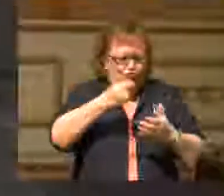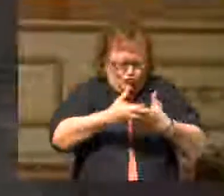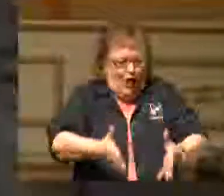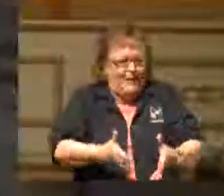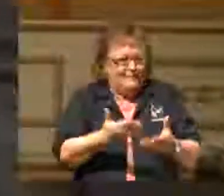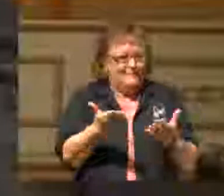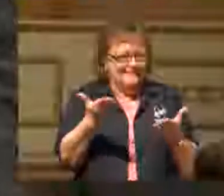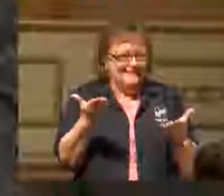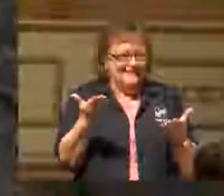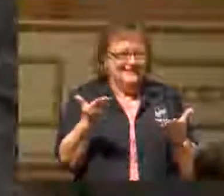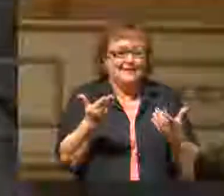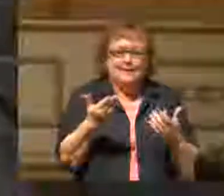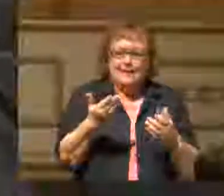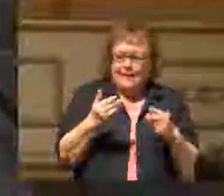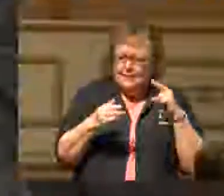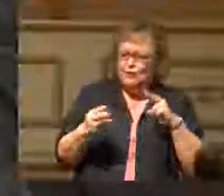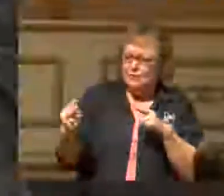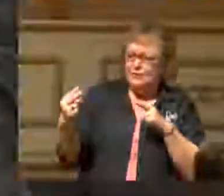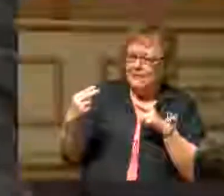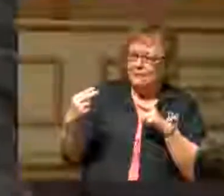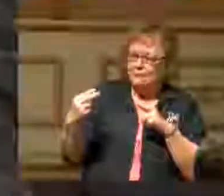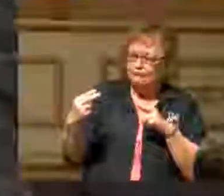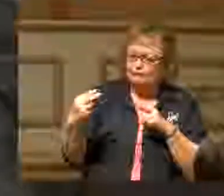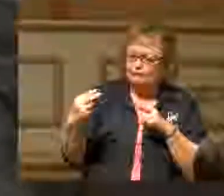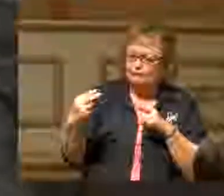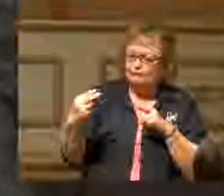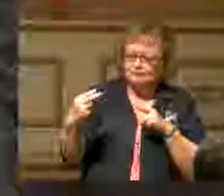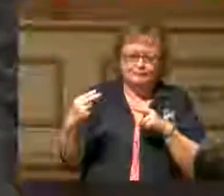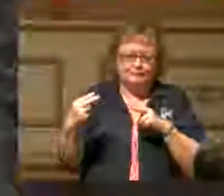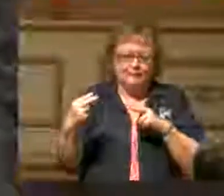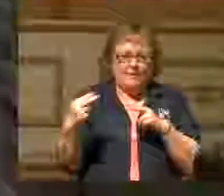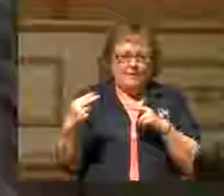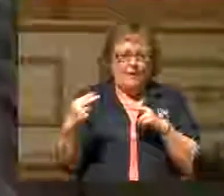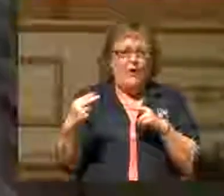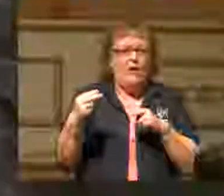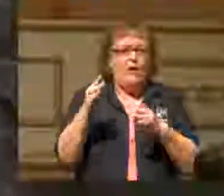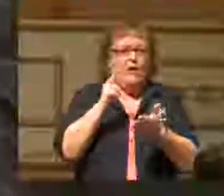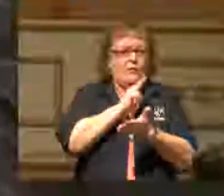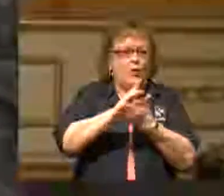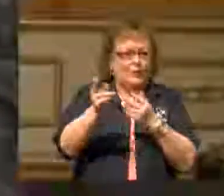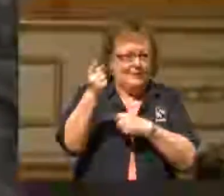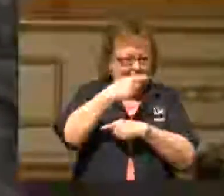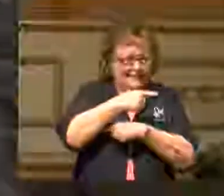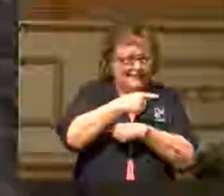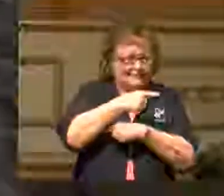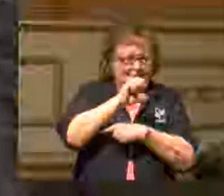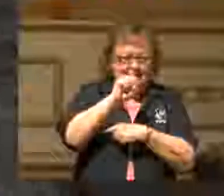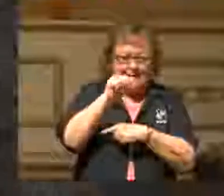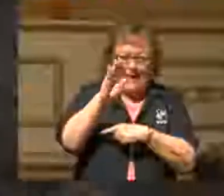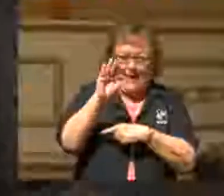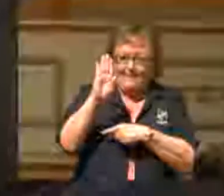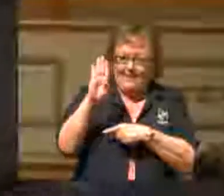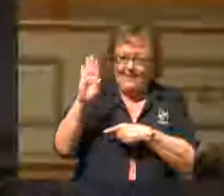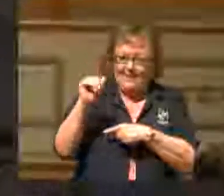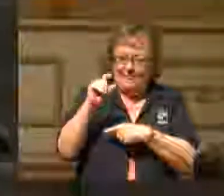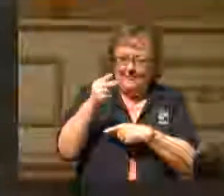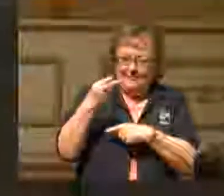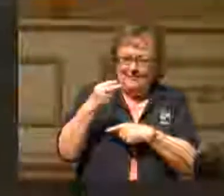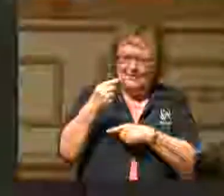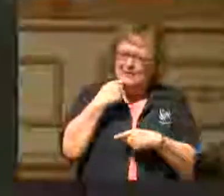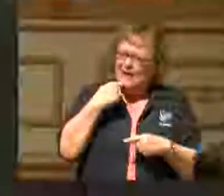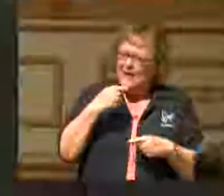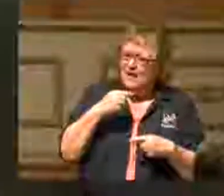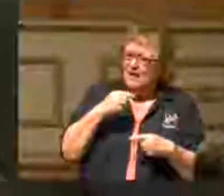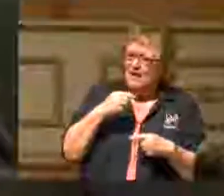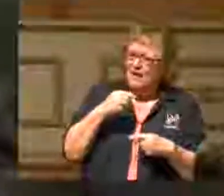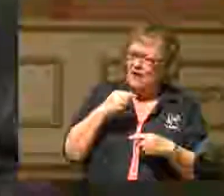But he looked at him, and he looked at the Pharisees. This was on the Sabbath day. He said, is it lawful